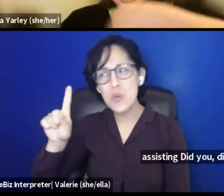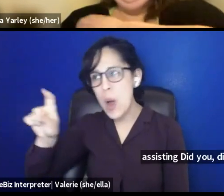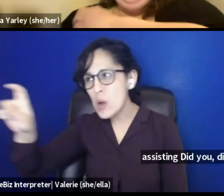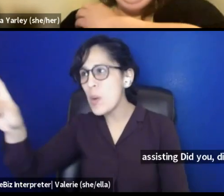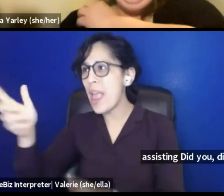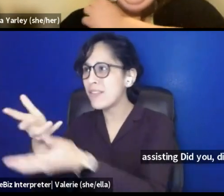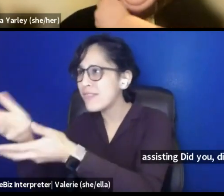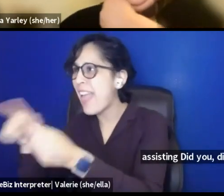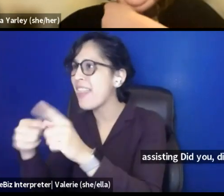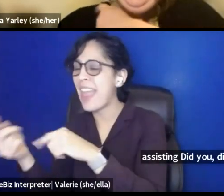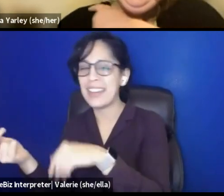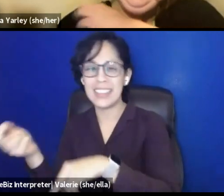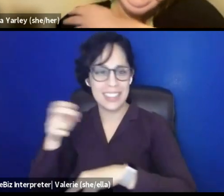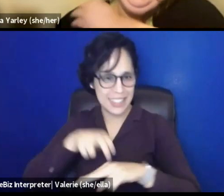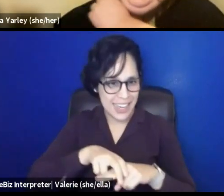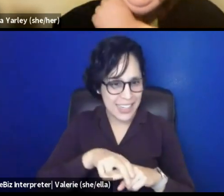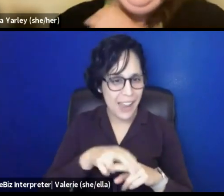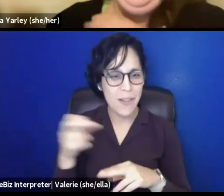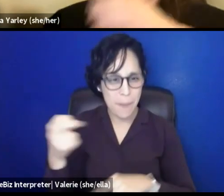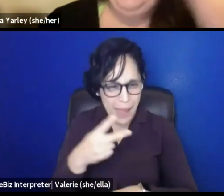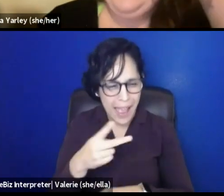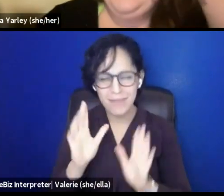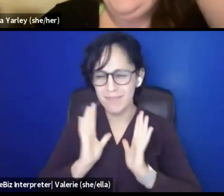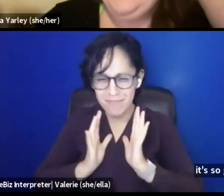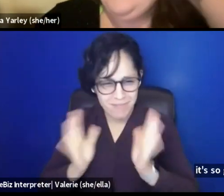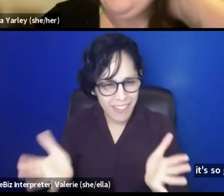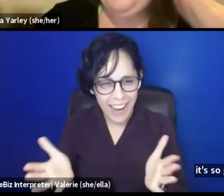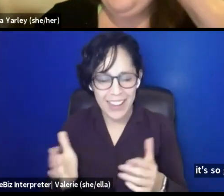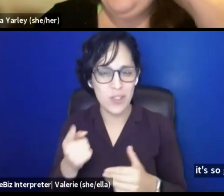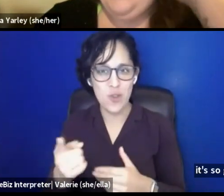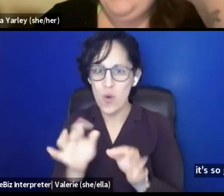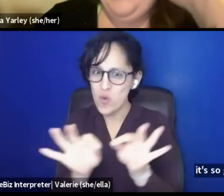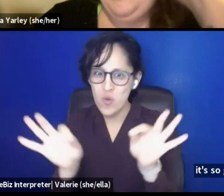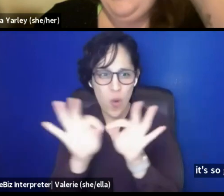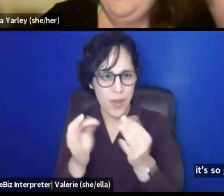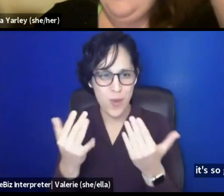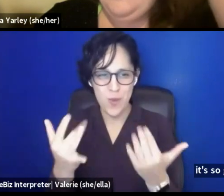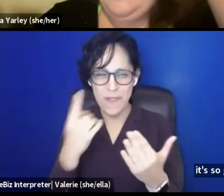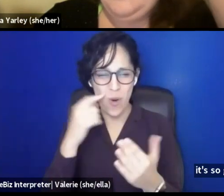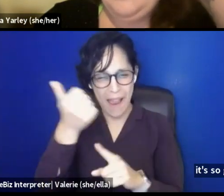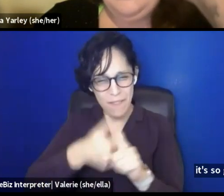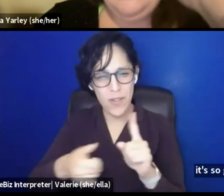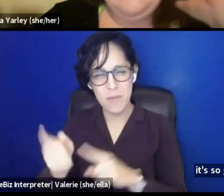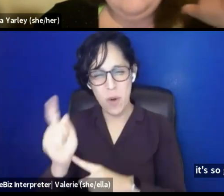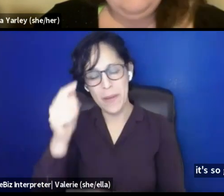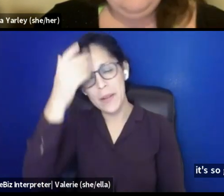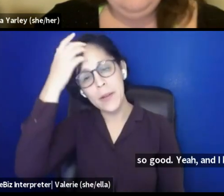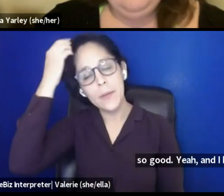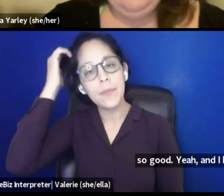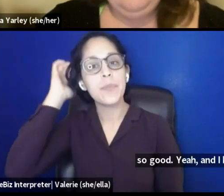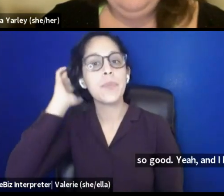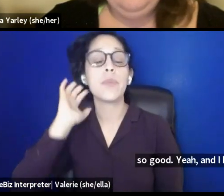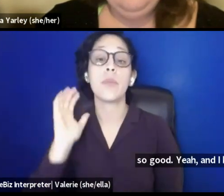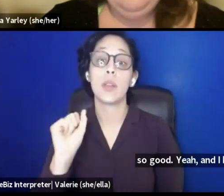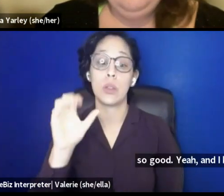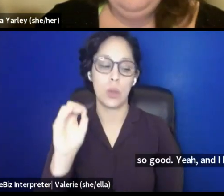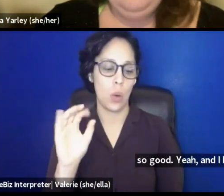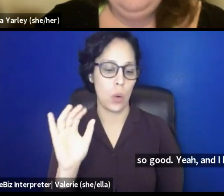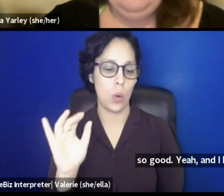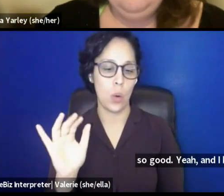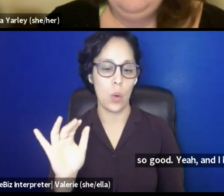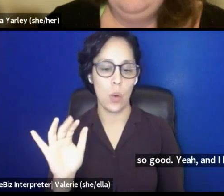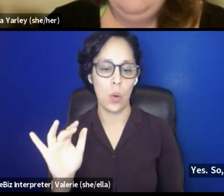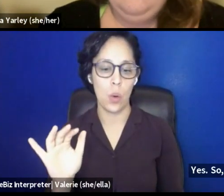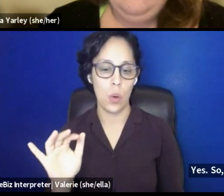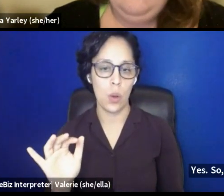please. It's so good. Yeah, no, no. You are worth the wait for every moment. Um, yes. So, uh, yeah, this